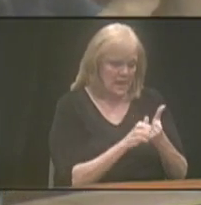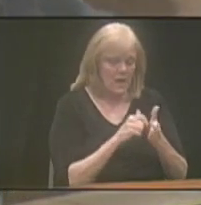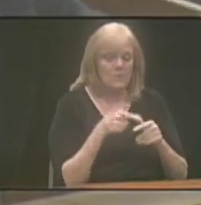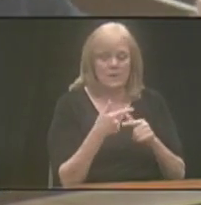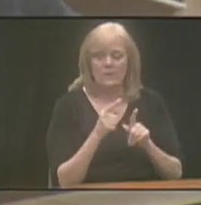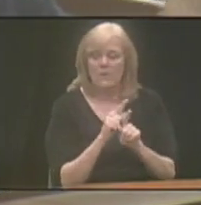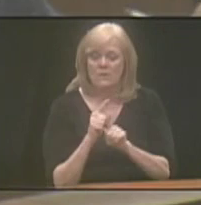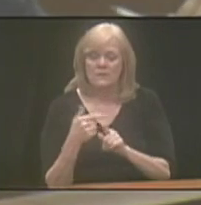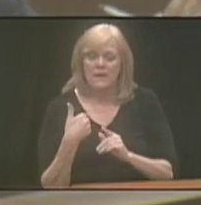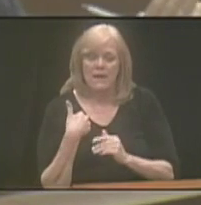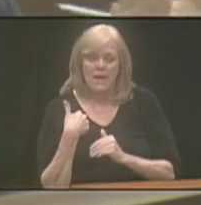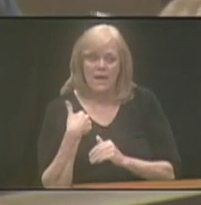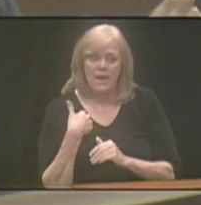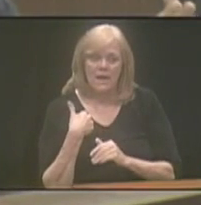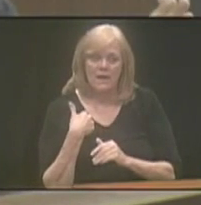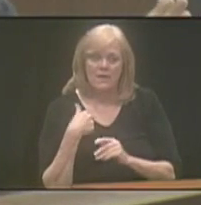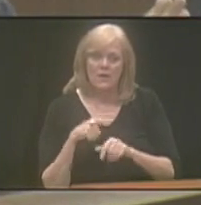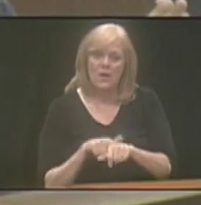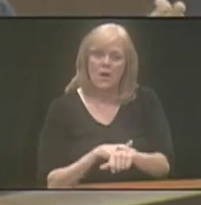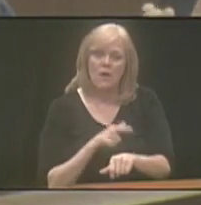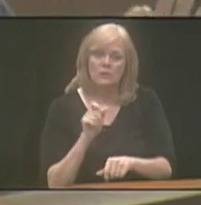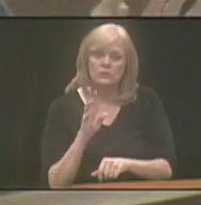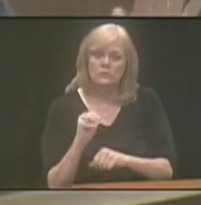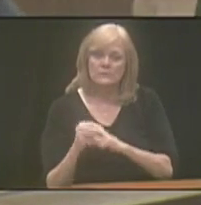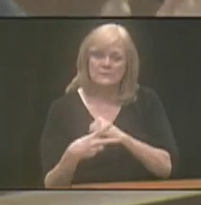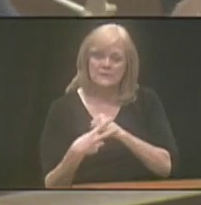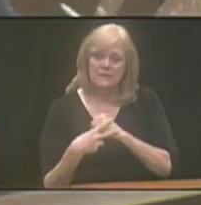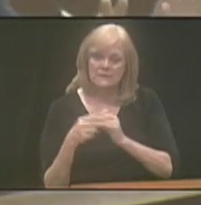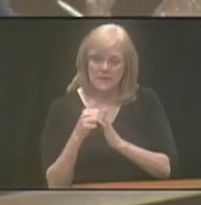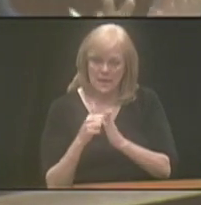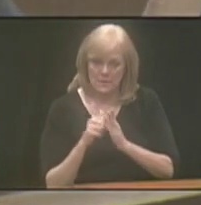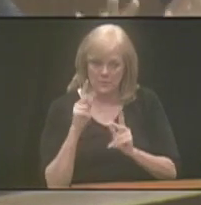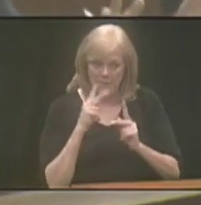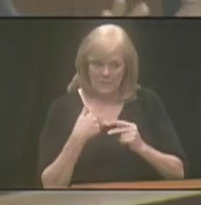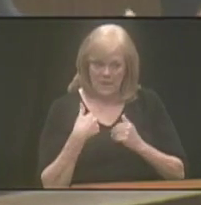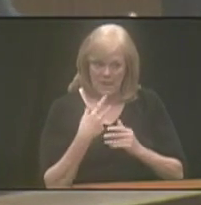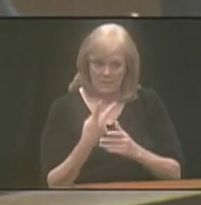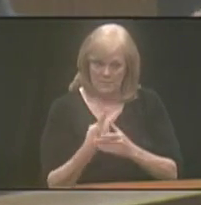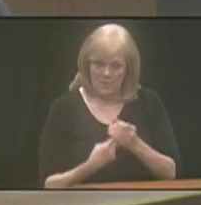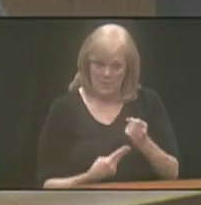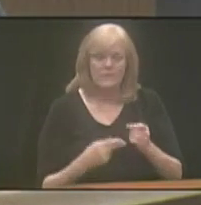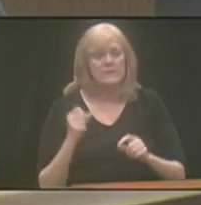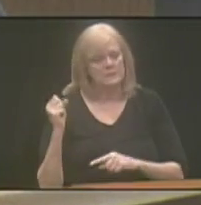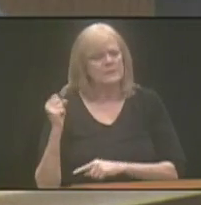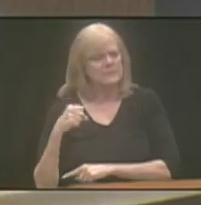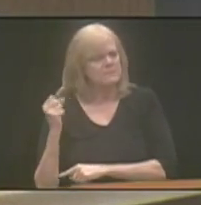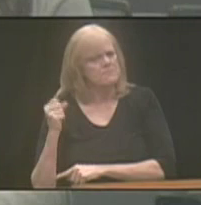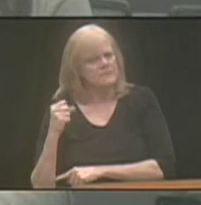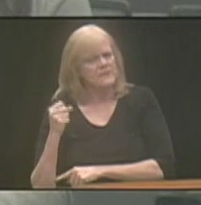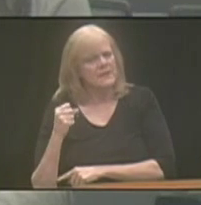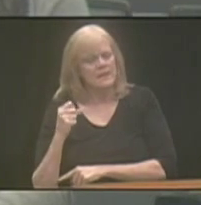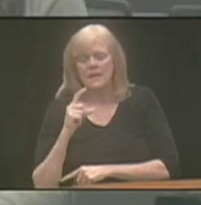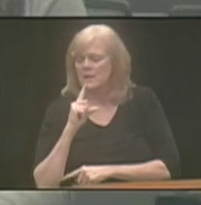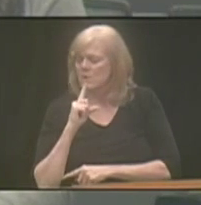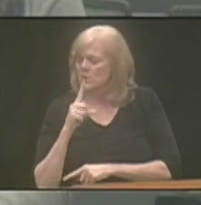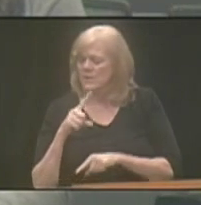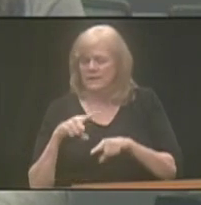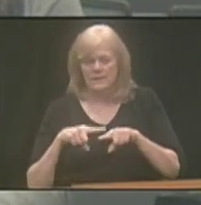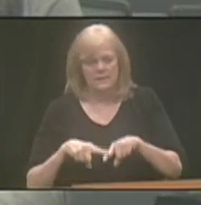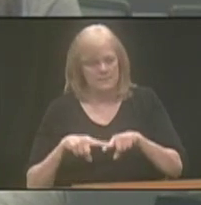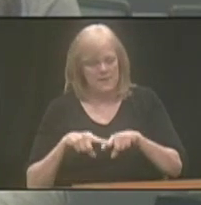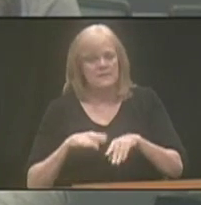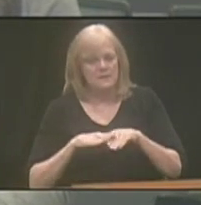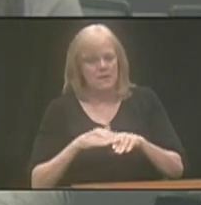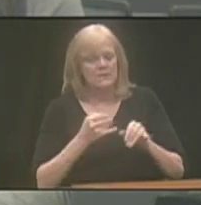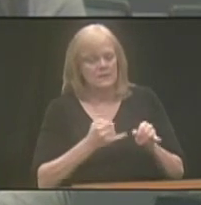also have another long-term savings account. So do people kind of have two? Yeah, you know, it really depends